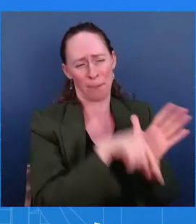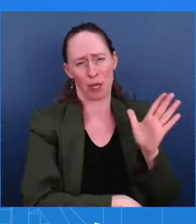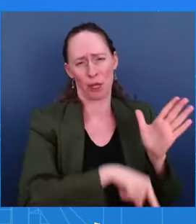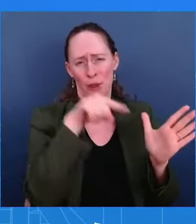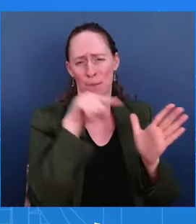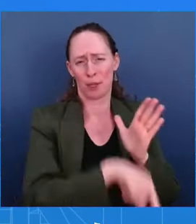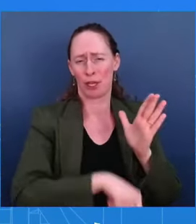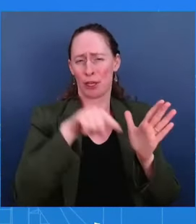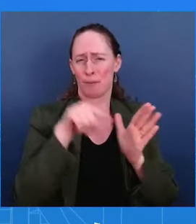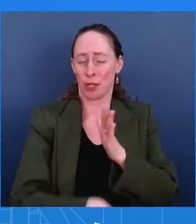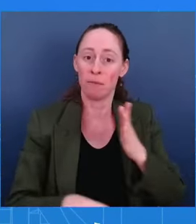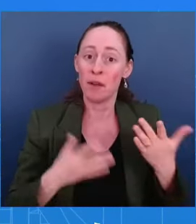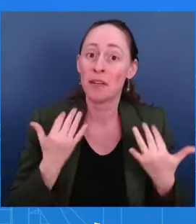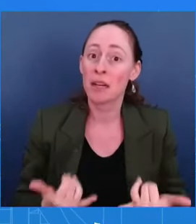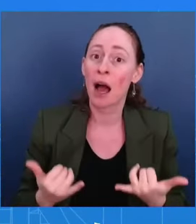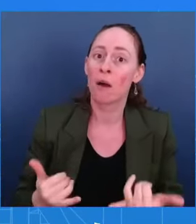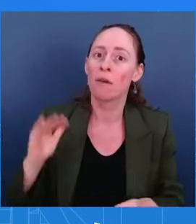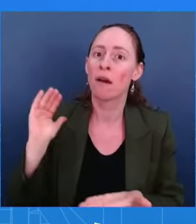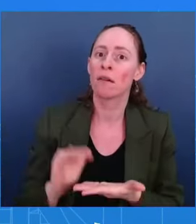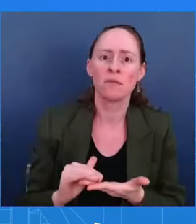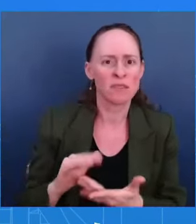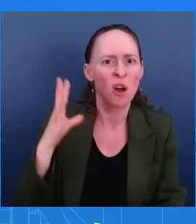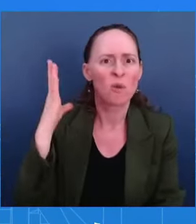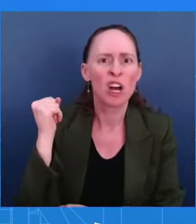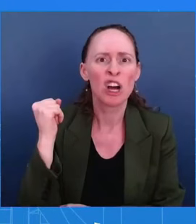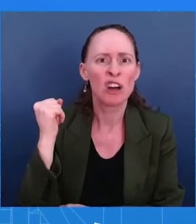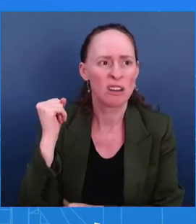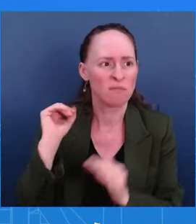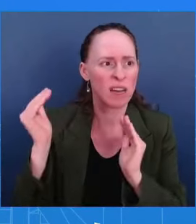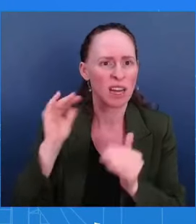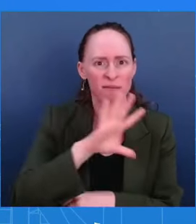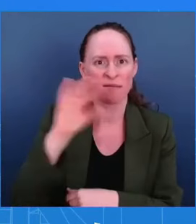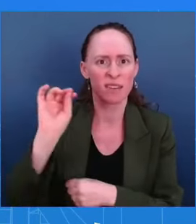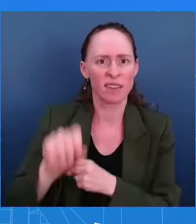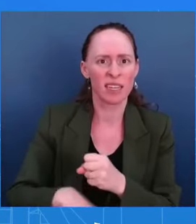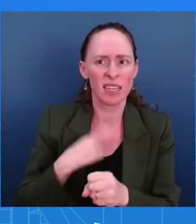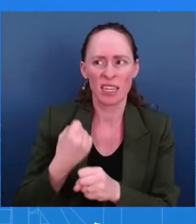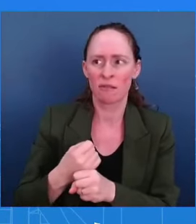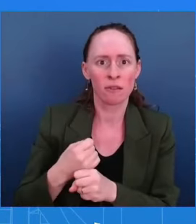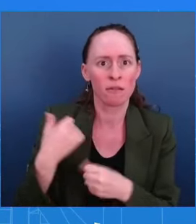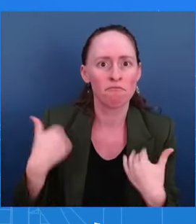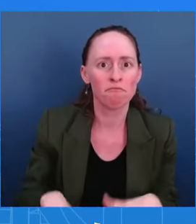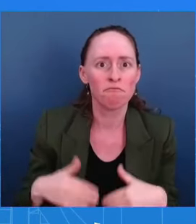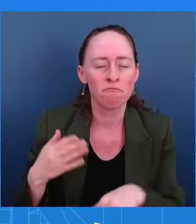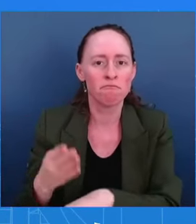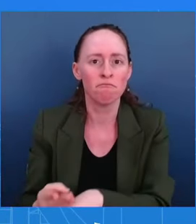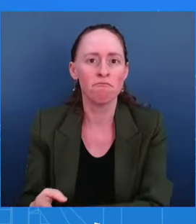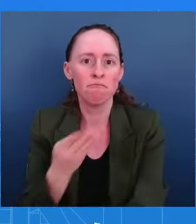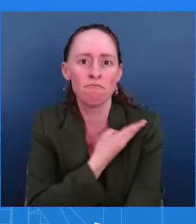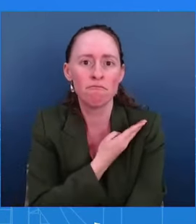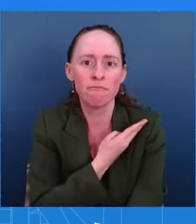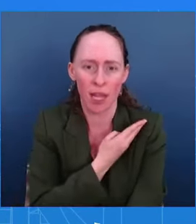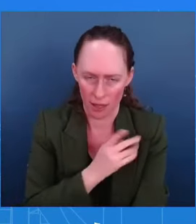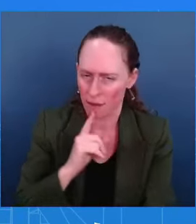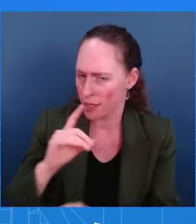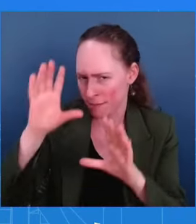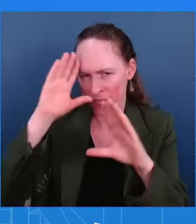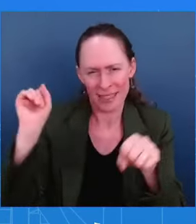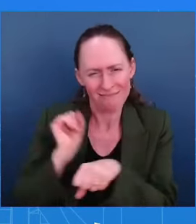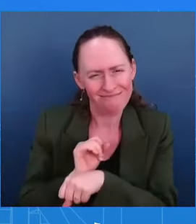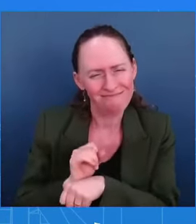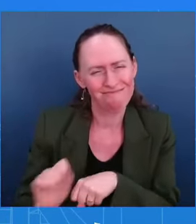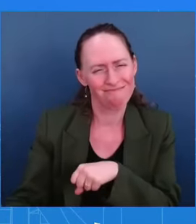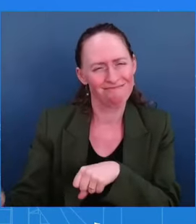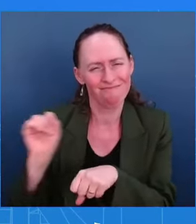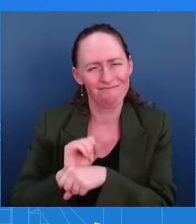is a president and a vice president that has done the work to make Americans' lives better, to make their lives better, to change